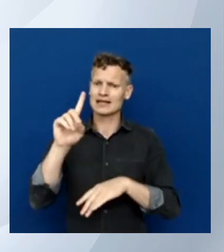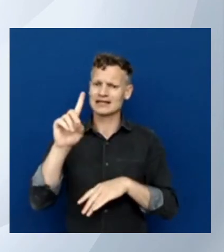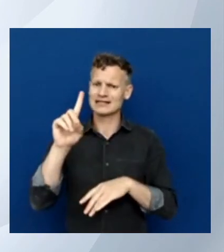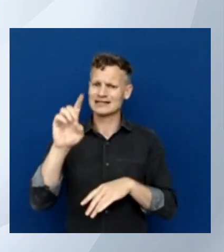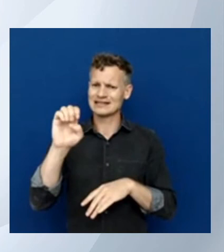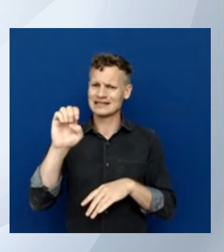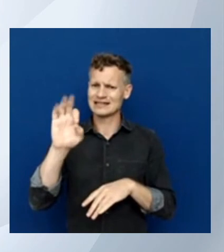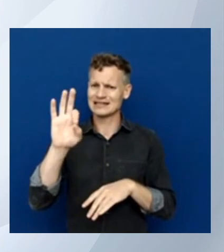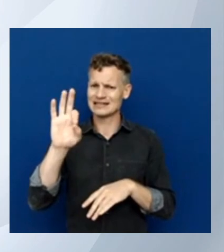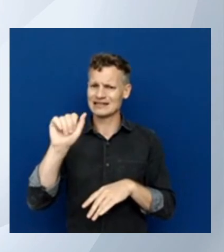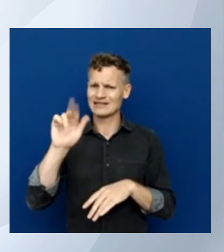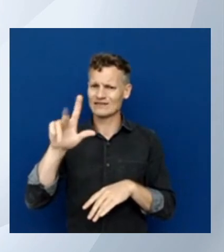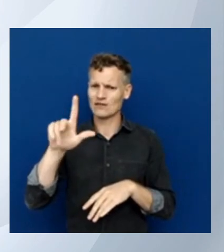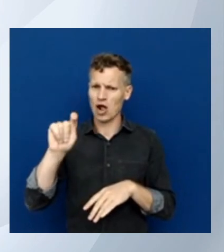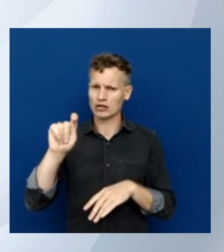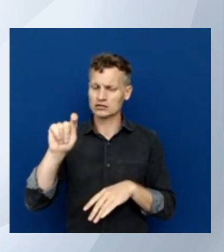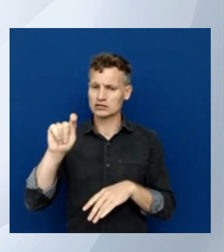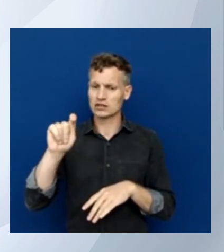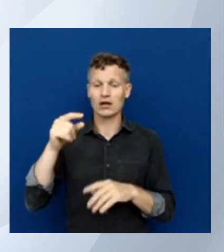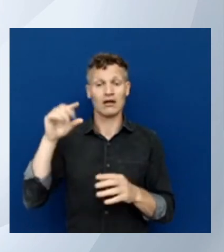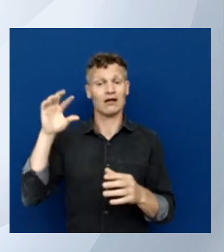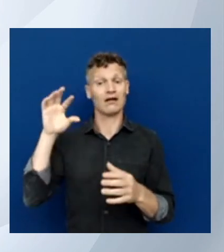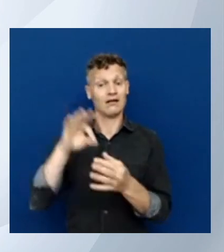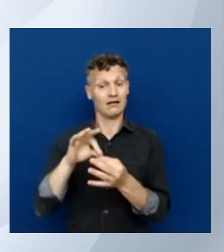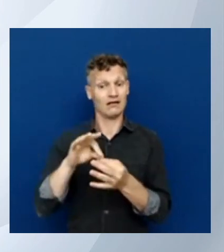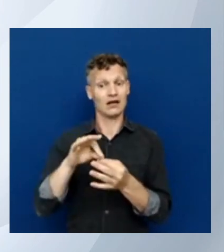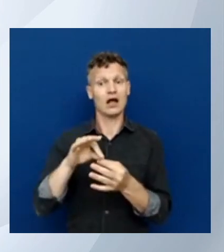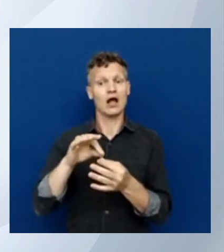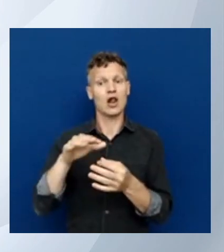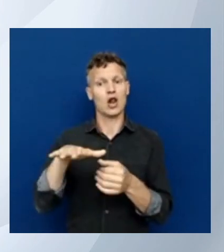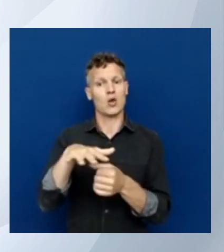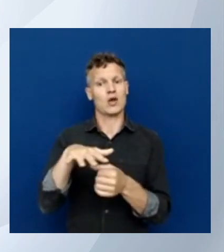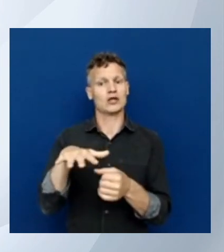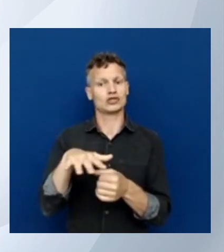location is defaulted to a certain region like West Europe